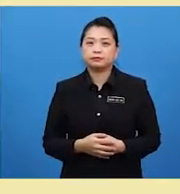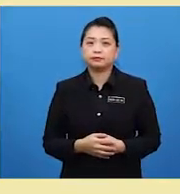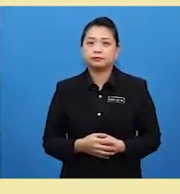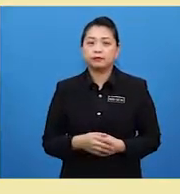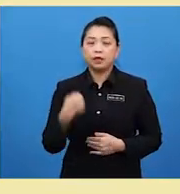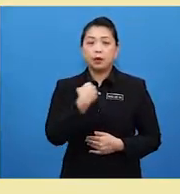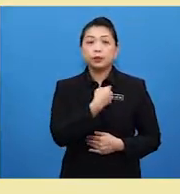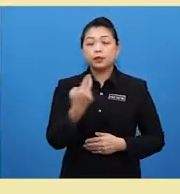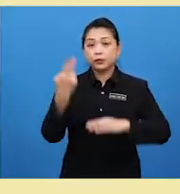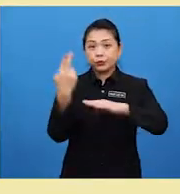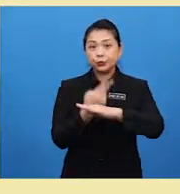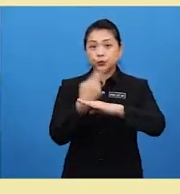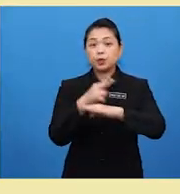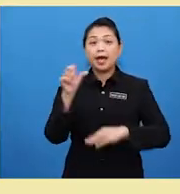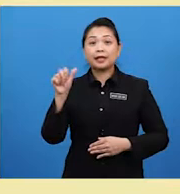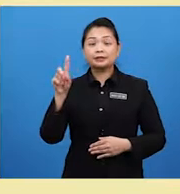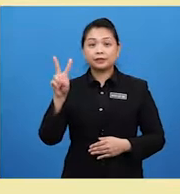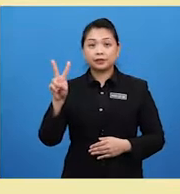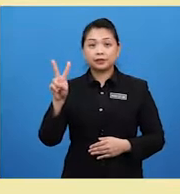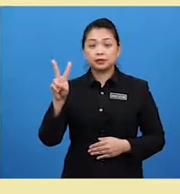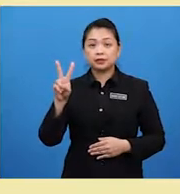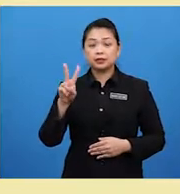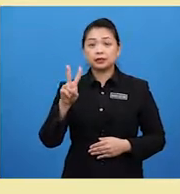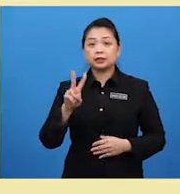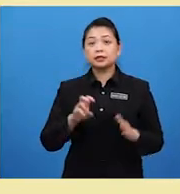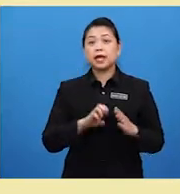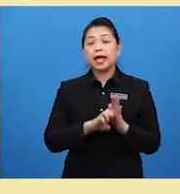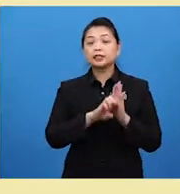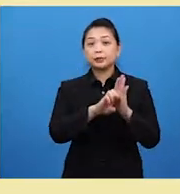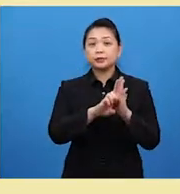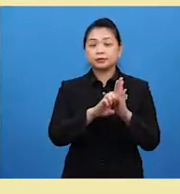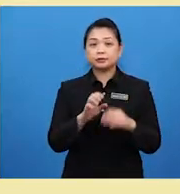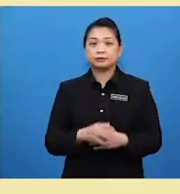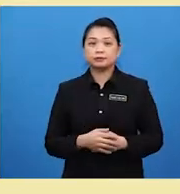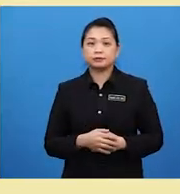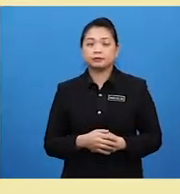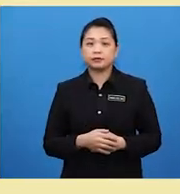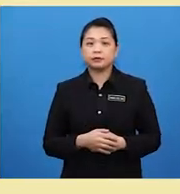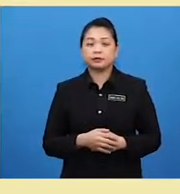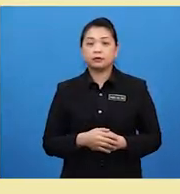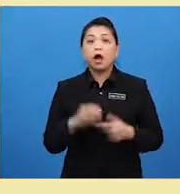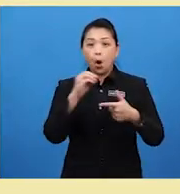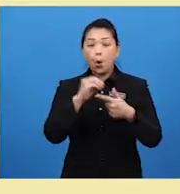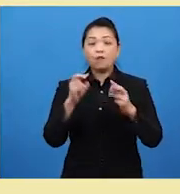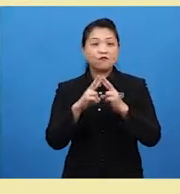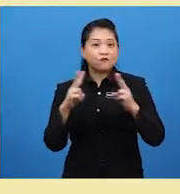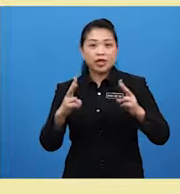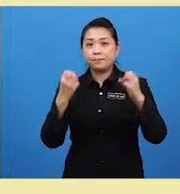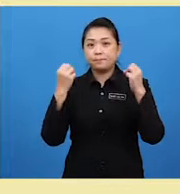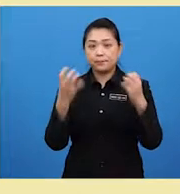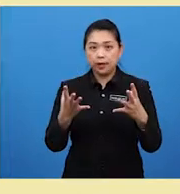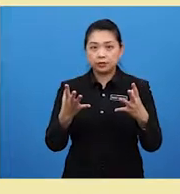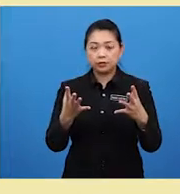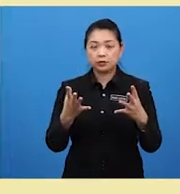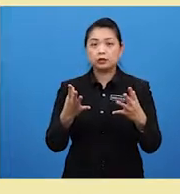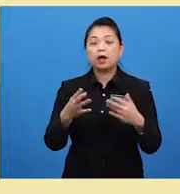We use adverb expressions like a lot or not, or very much after the